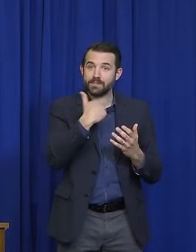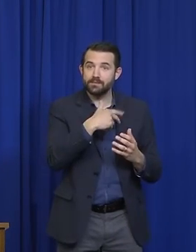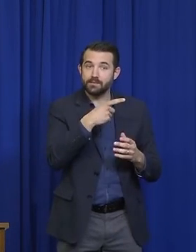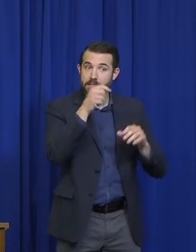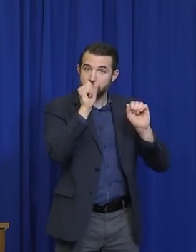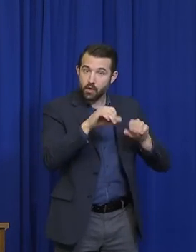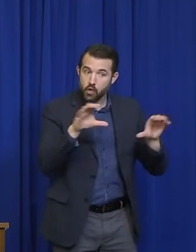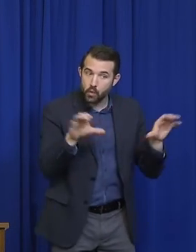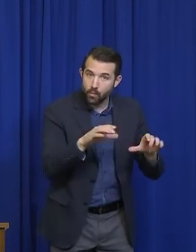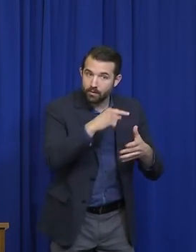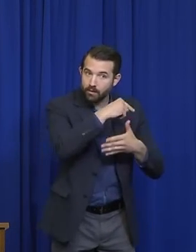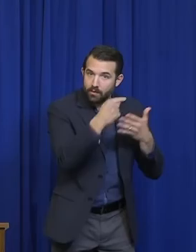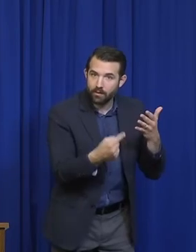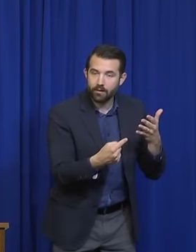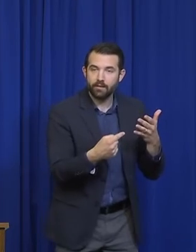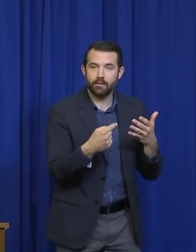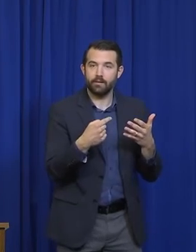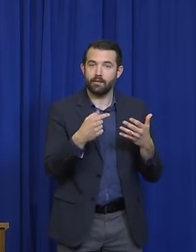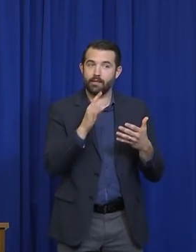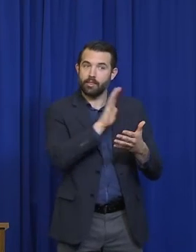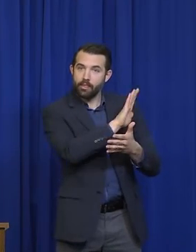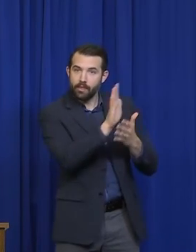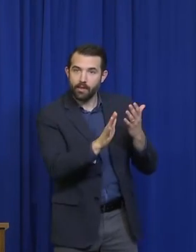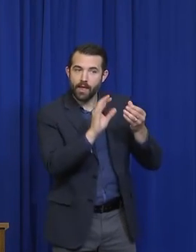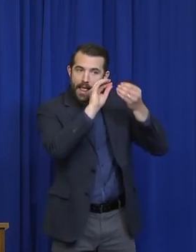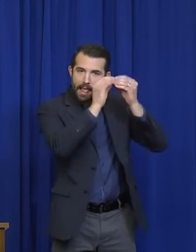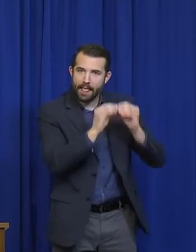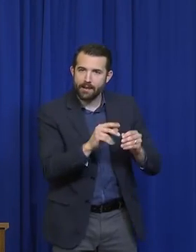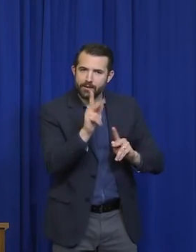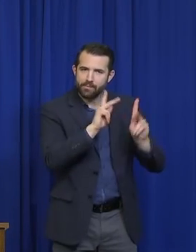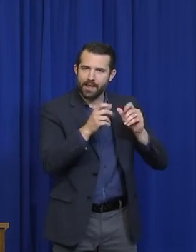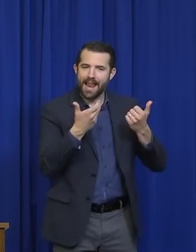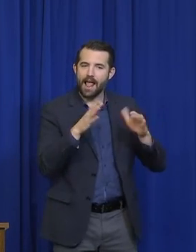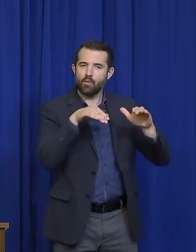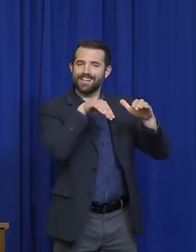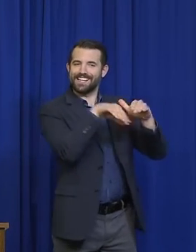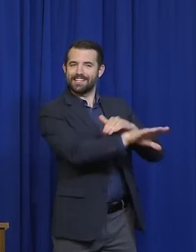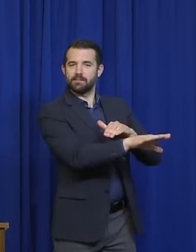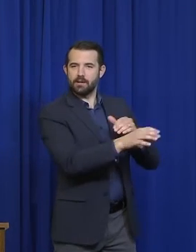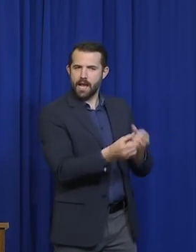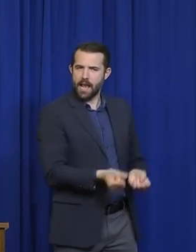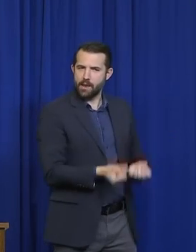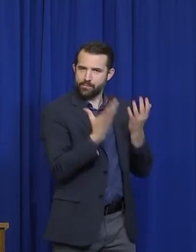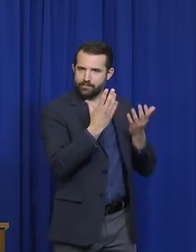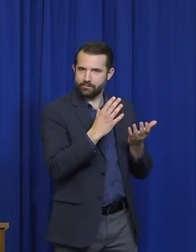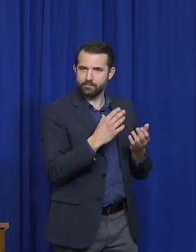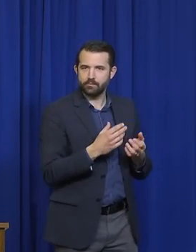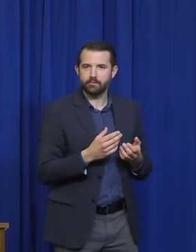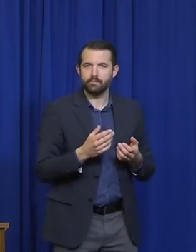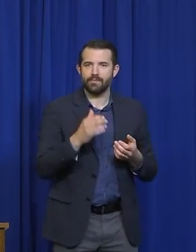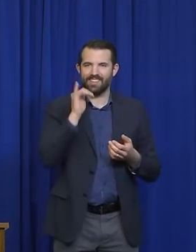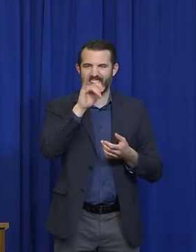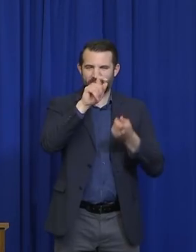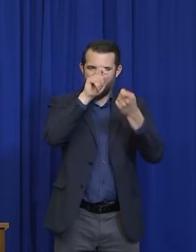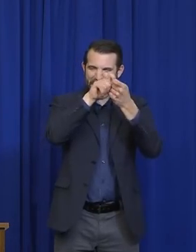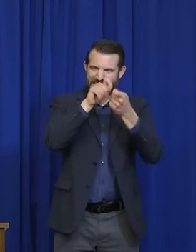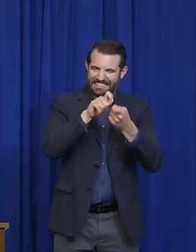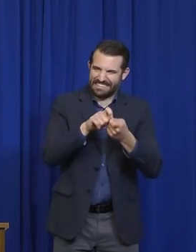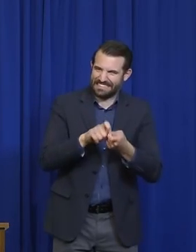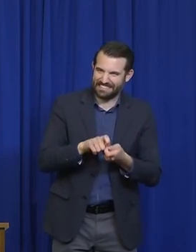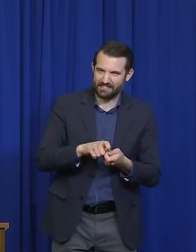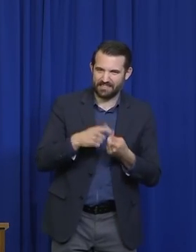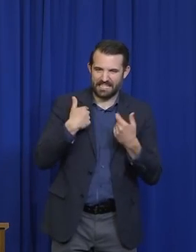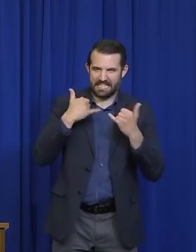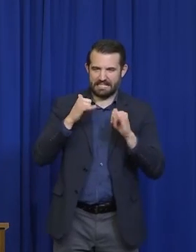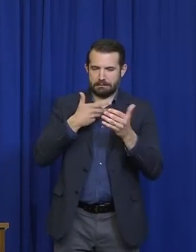a capacity perspective and from a distancing perspective. But we'll continue to work through that level of detail and get